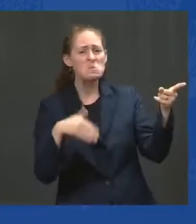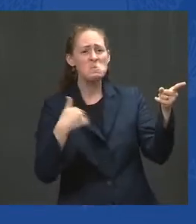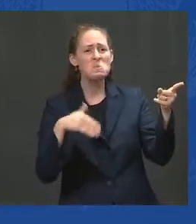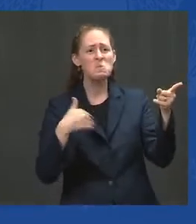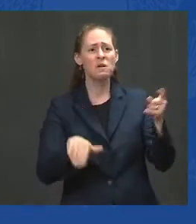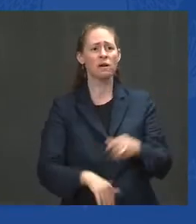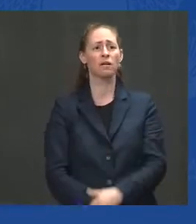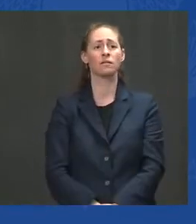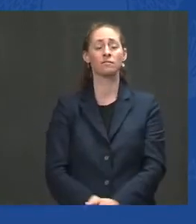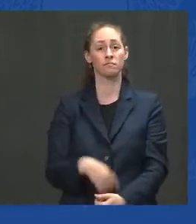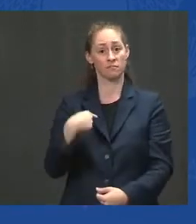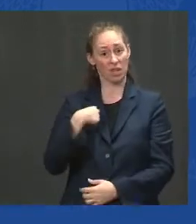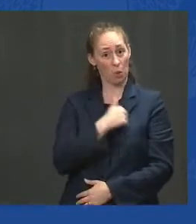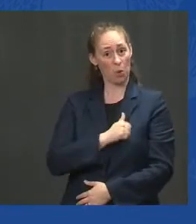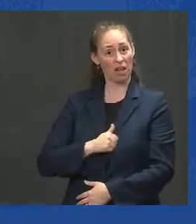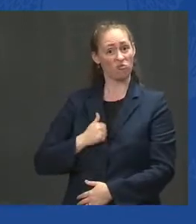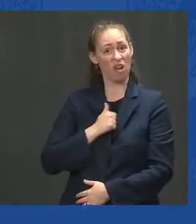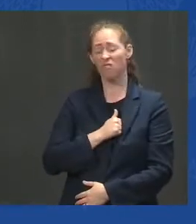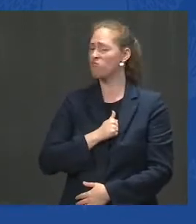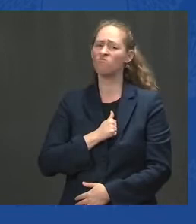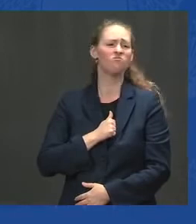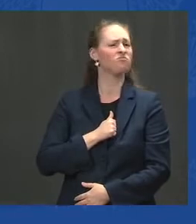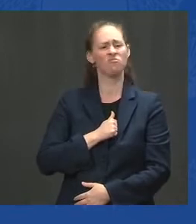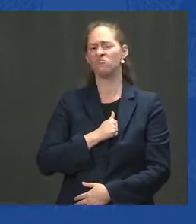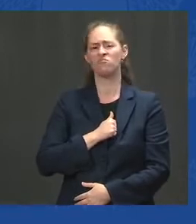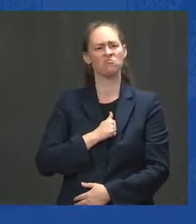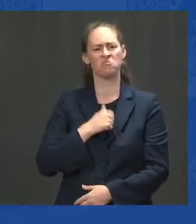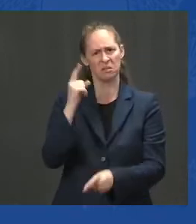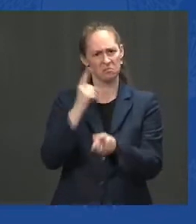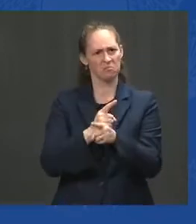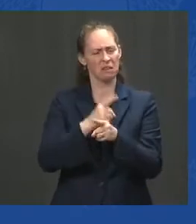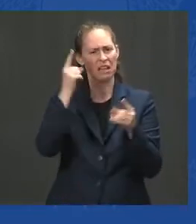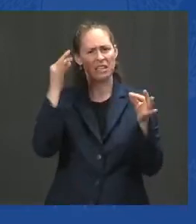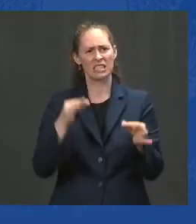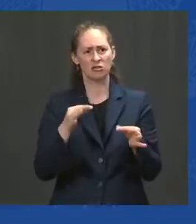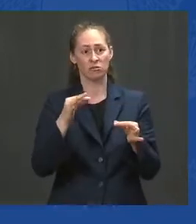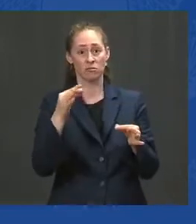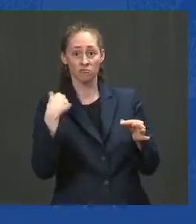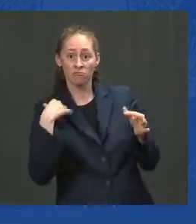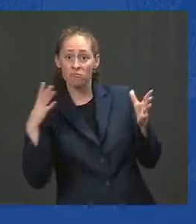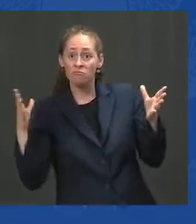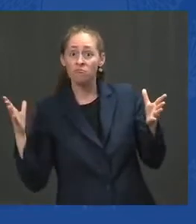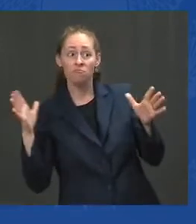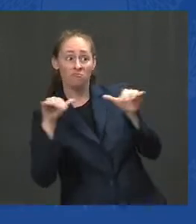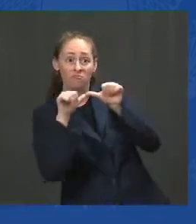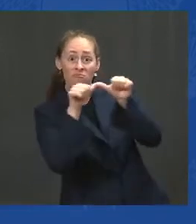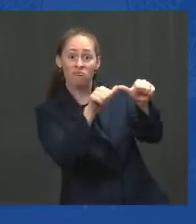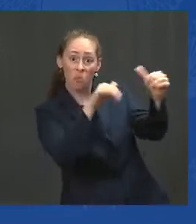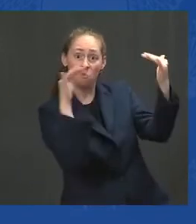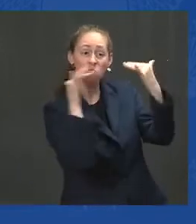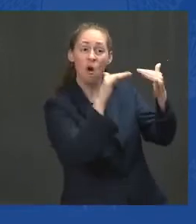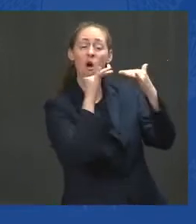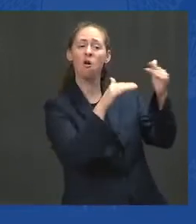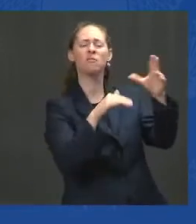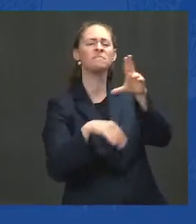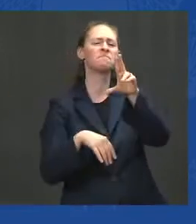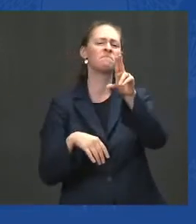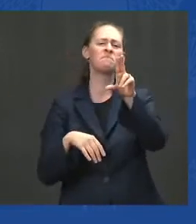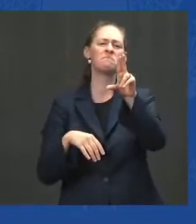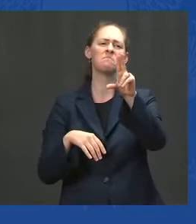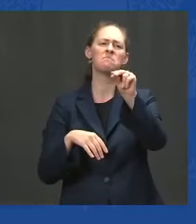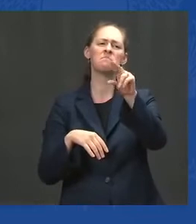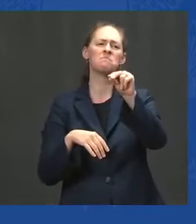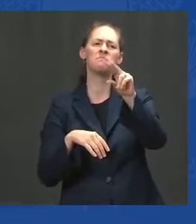America's warfighting in Afghanistan and maintain a laser focus on our counterterrorism missions there and other